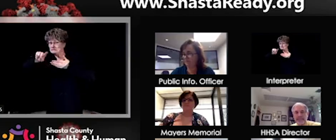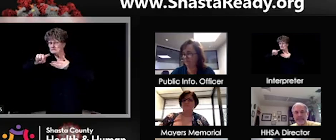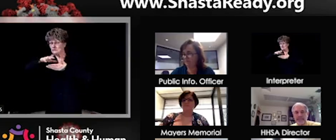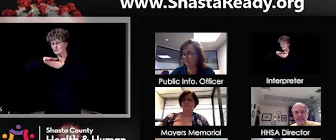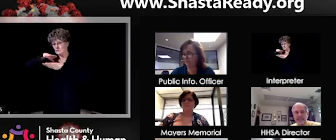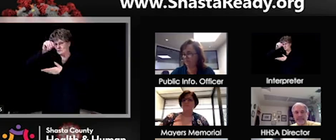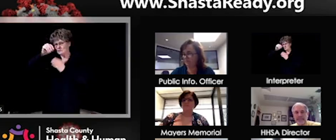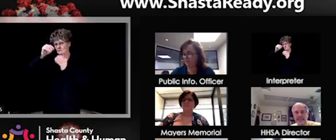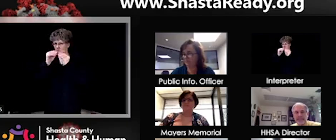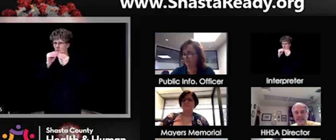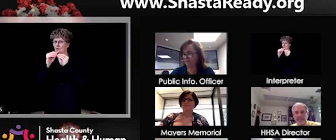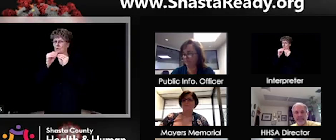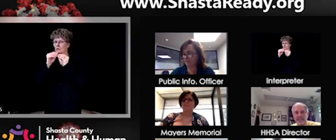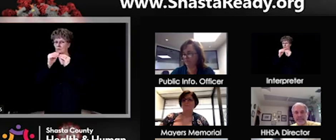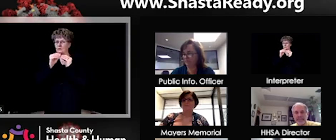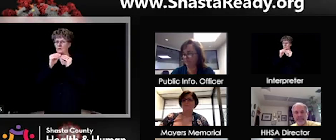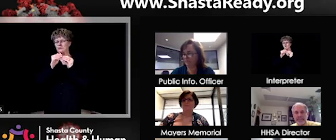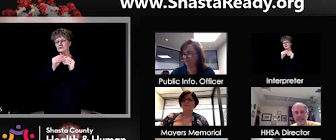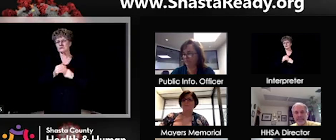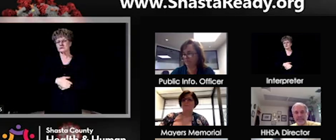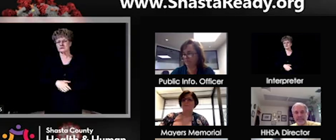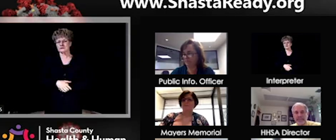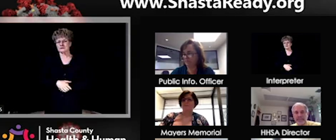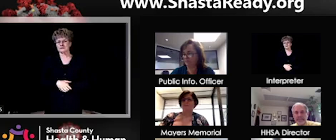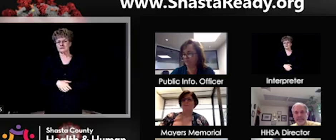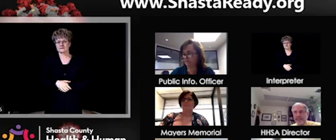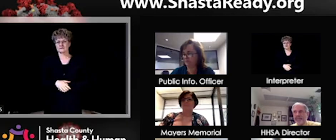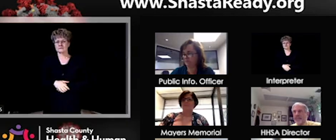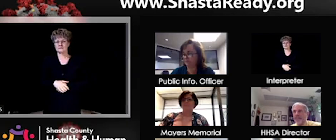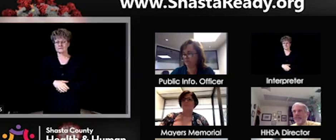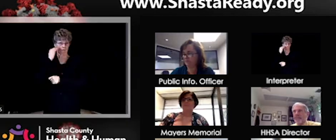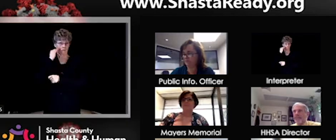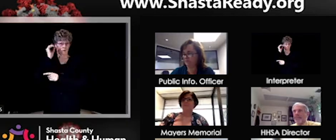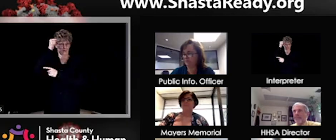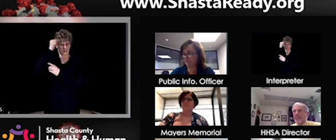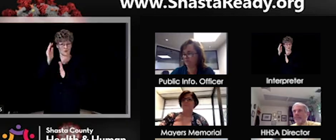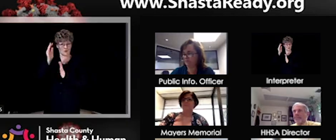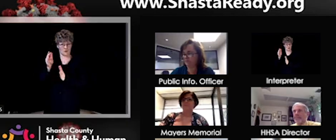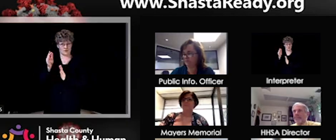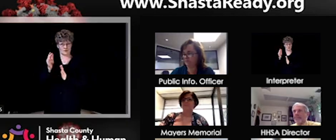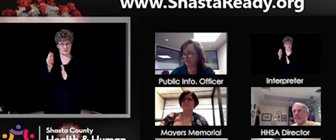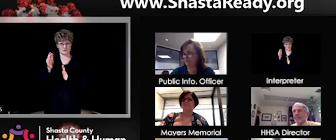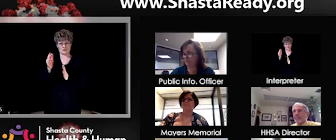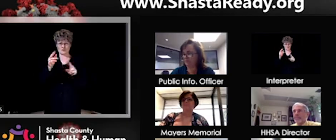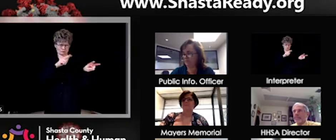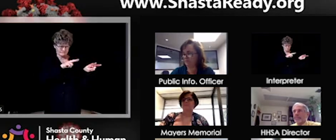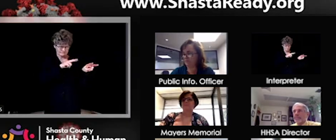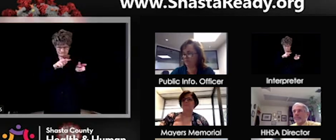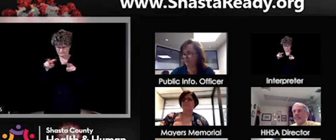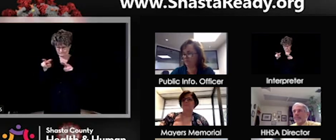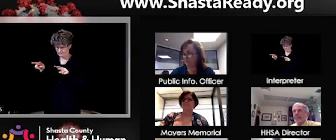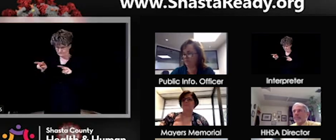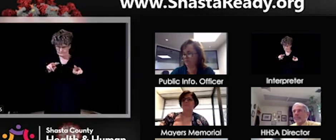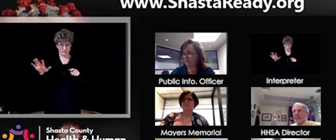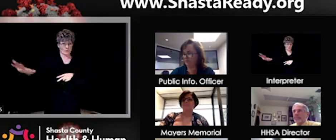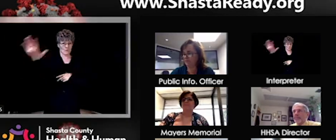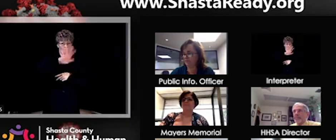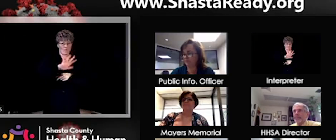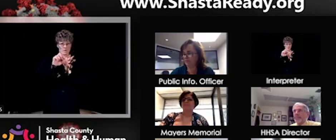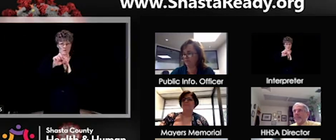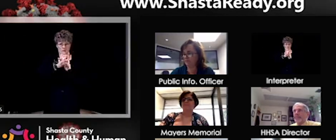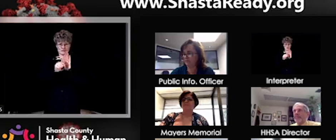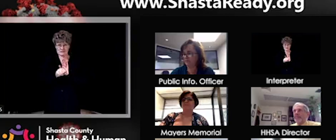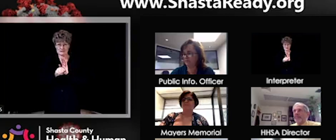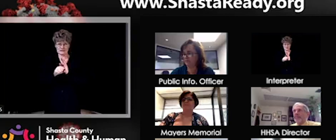we're going to be monitoring our data. And I know that the governor is going to be monitoring the data closely across the state to make any determinations